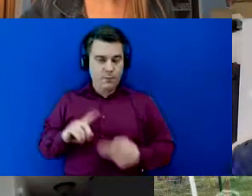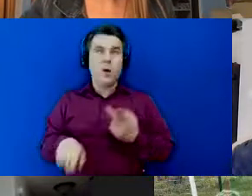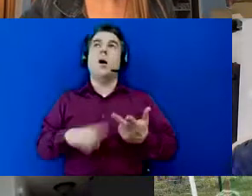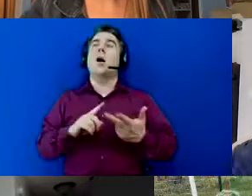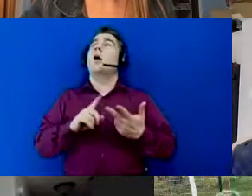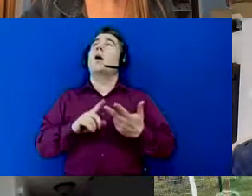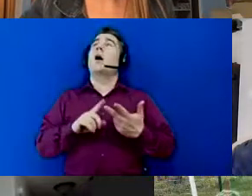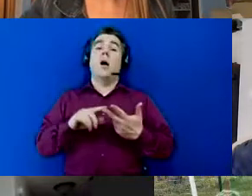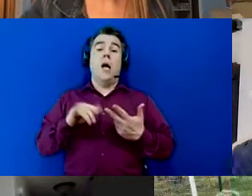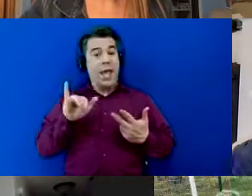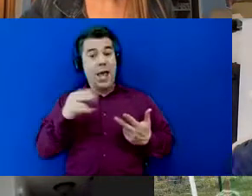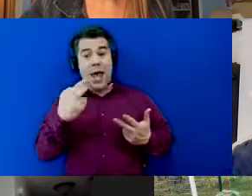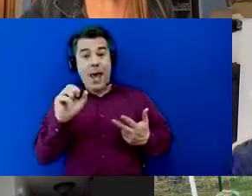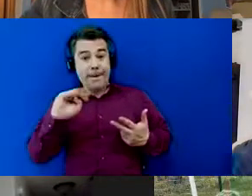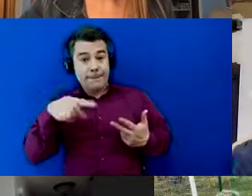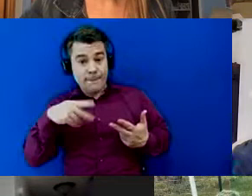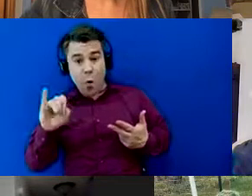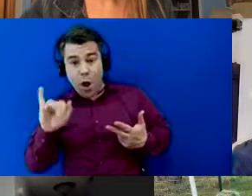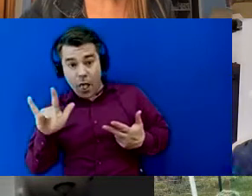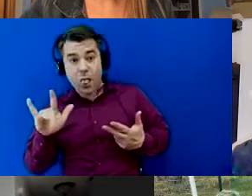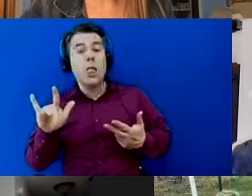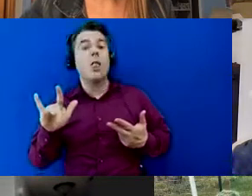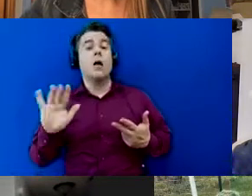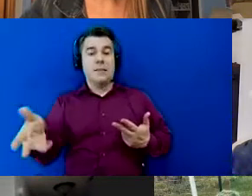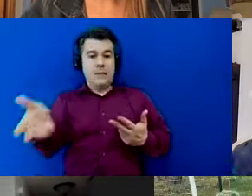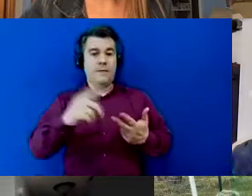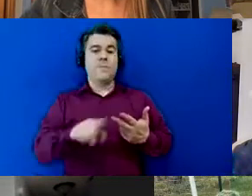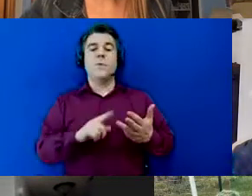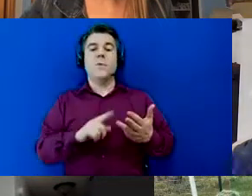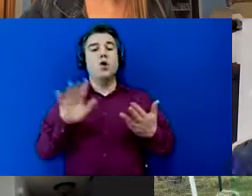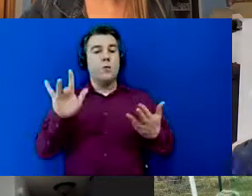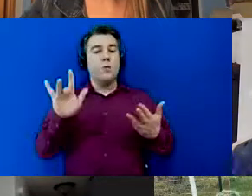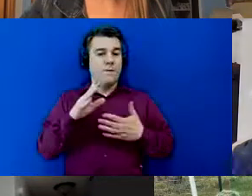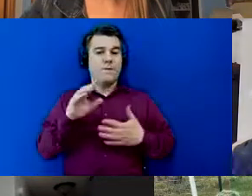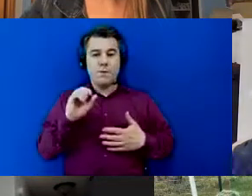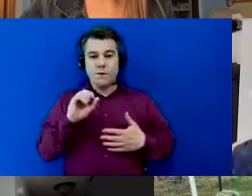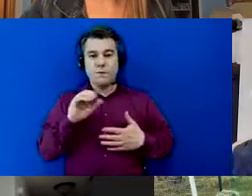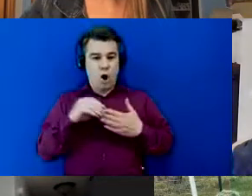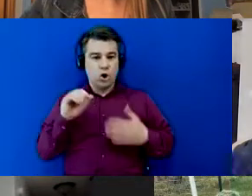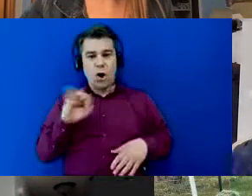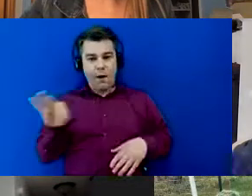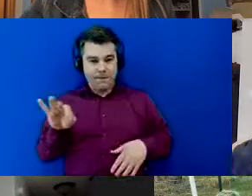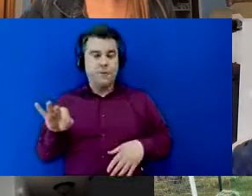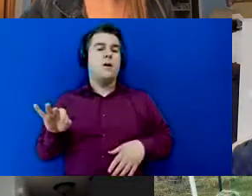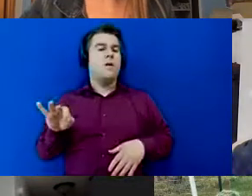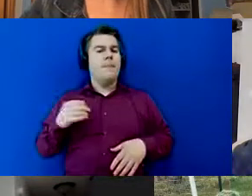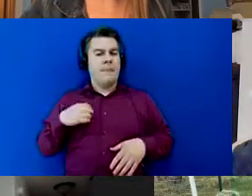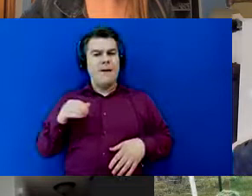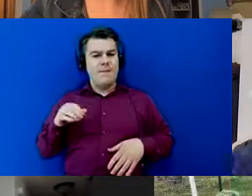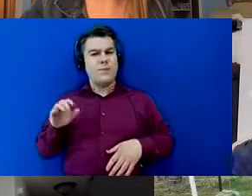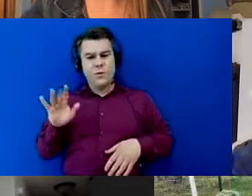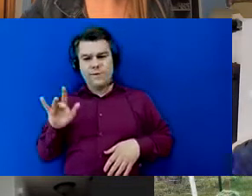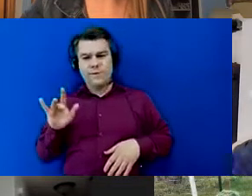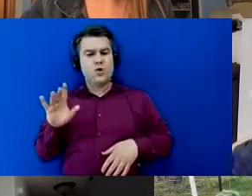um 20 off exclusive coupon the three-day product experience packs has the 20 off that's the three